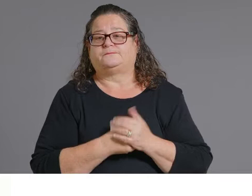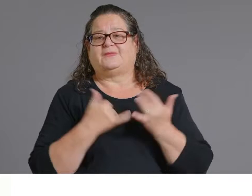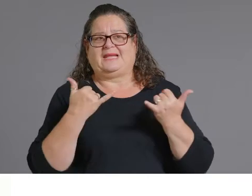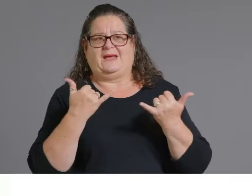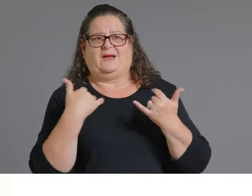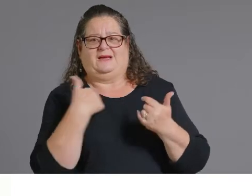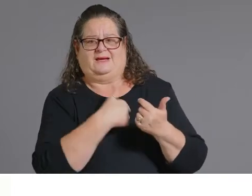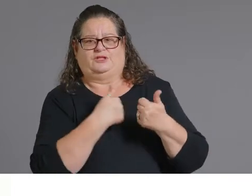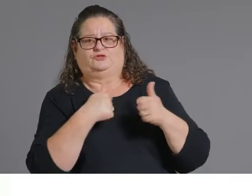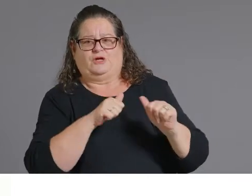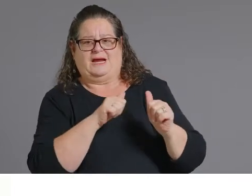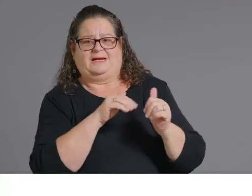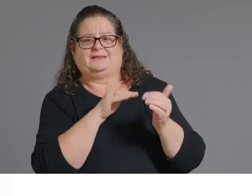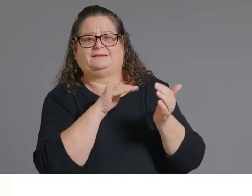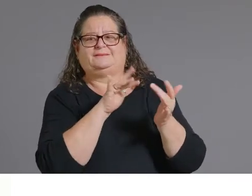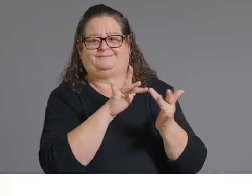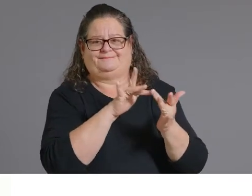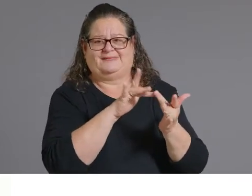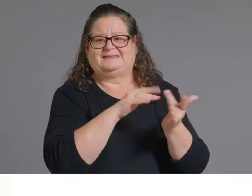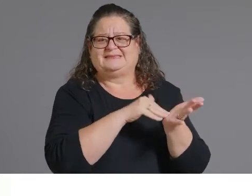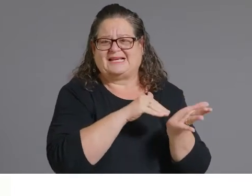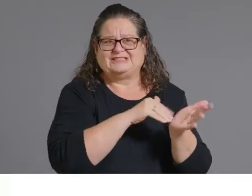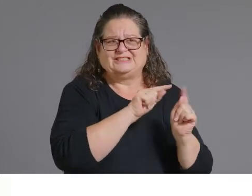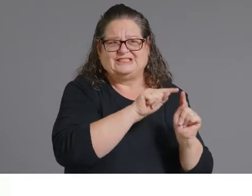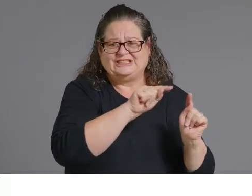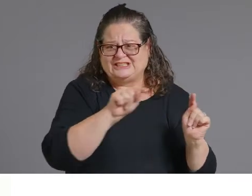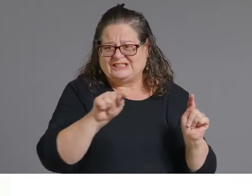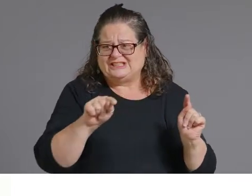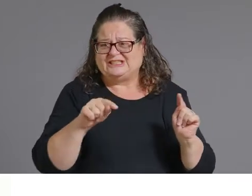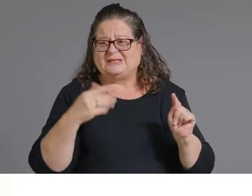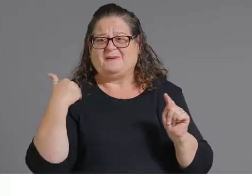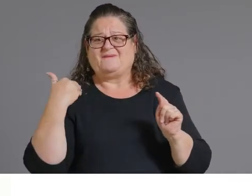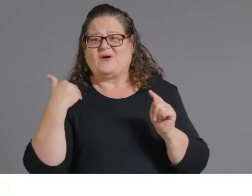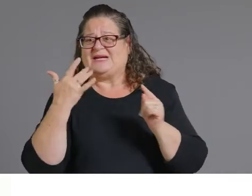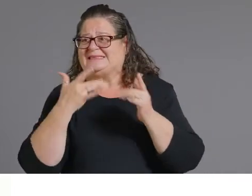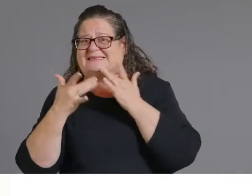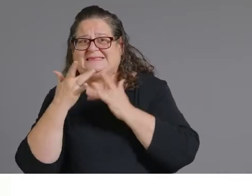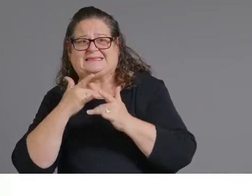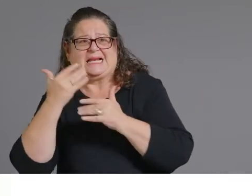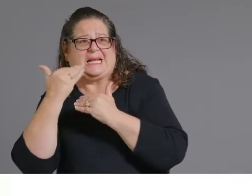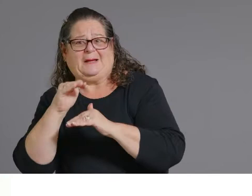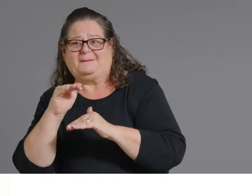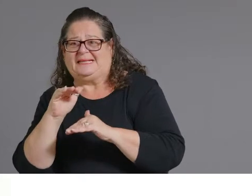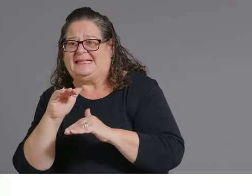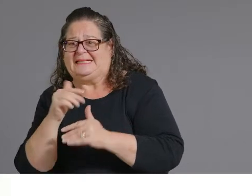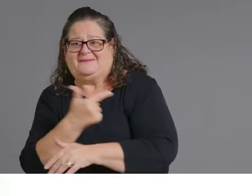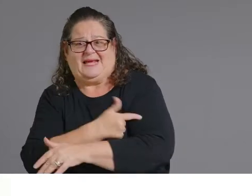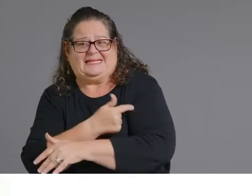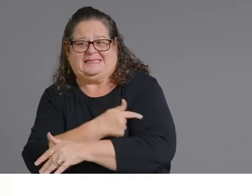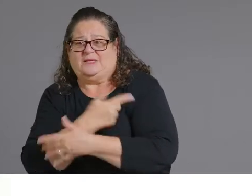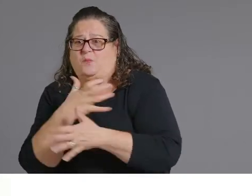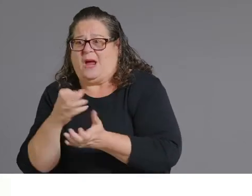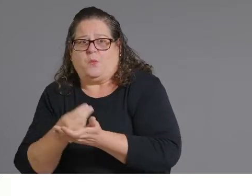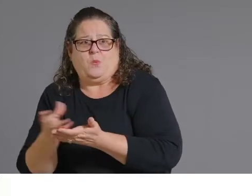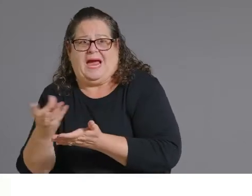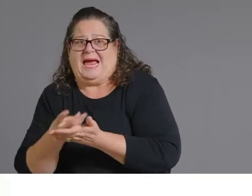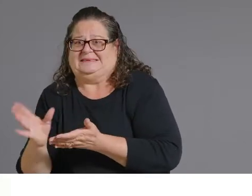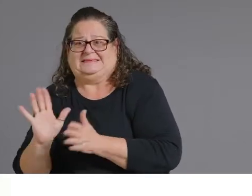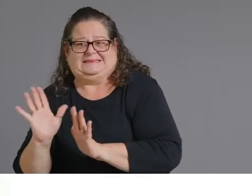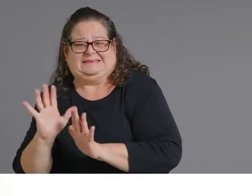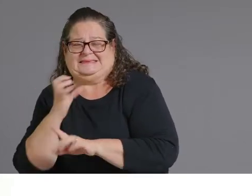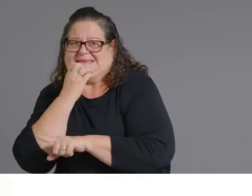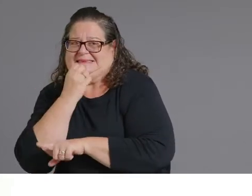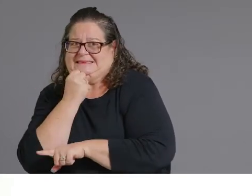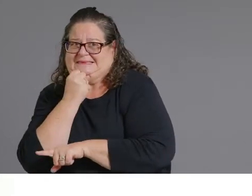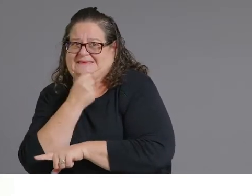very very limited and we had such high demand care was taken not to waste a single dose that was one of our main goals we wanted to make